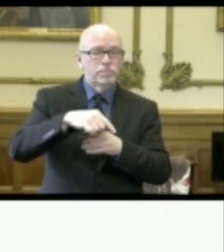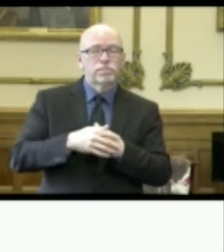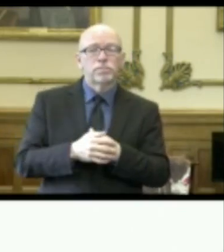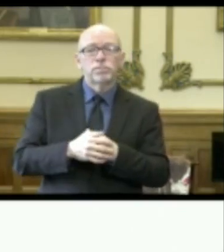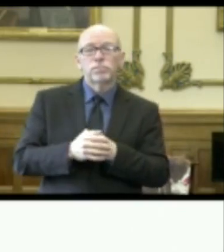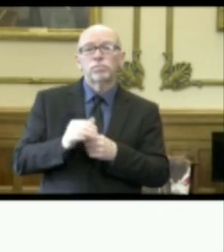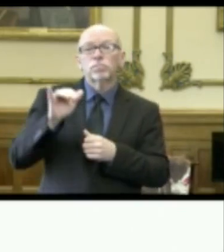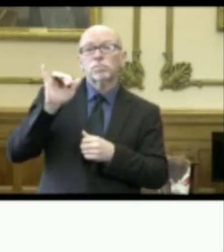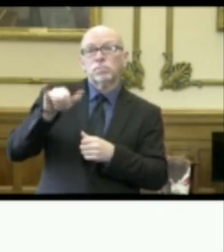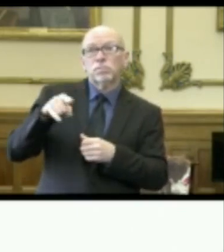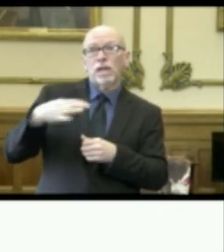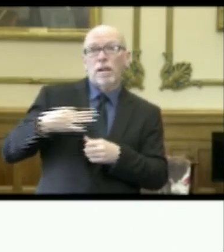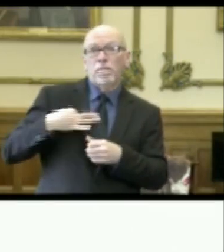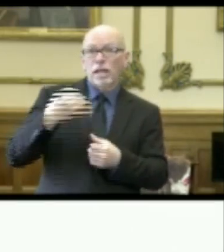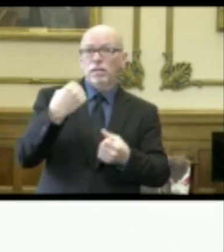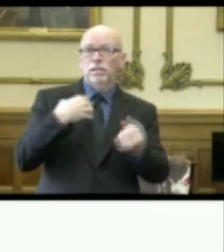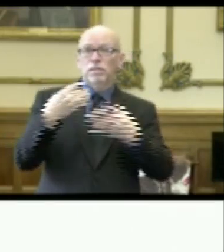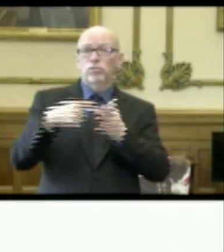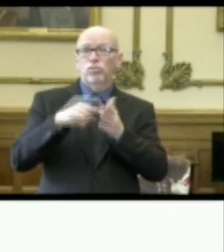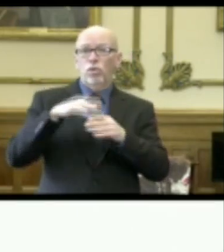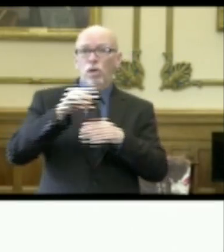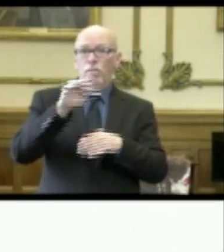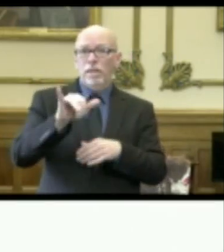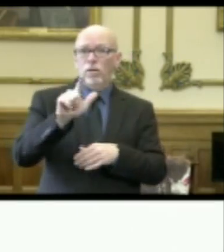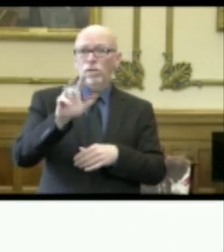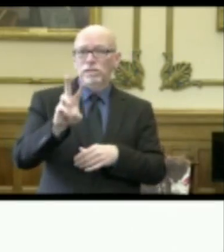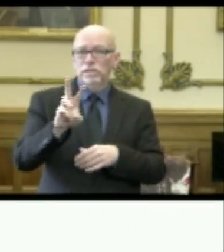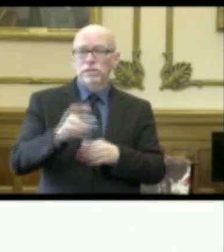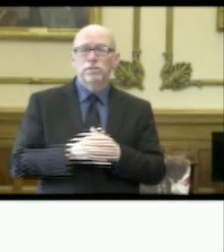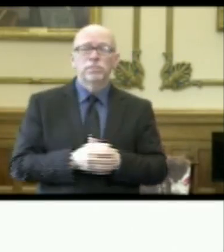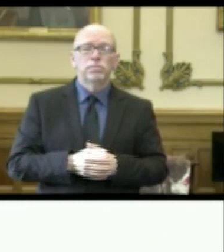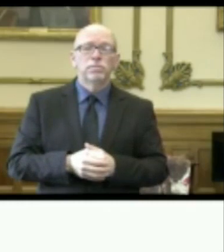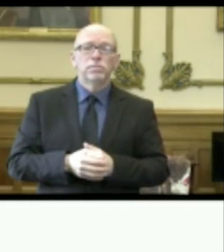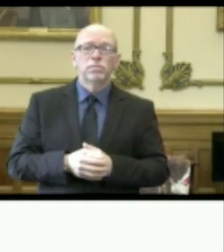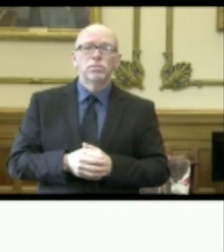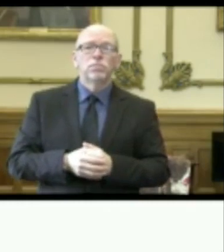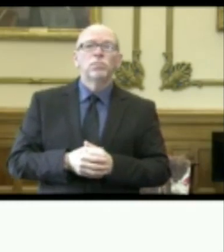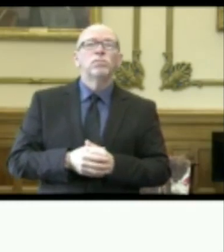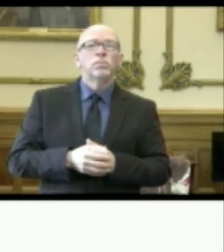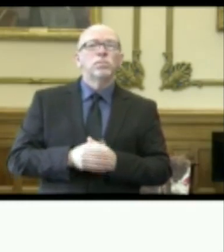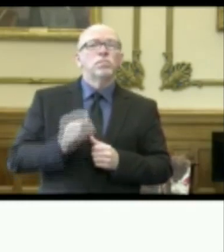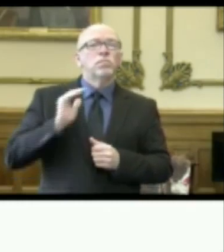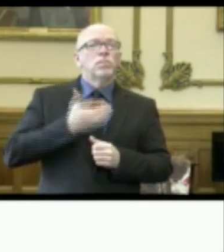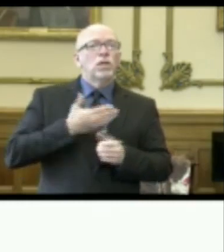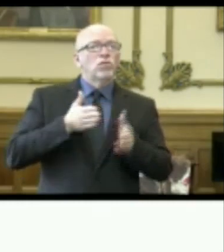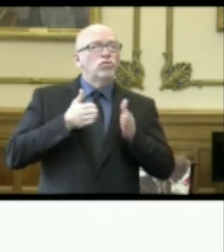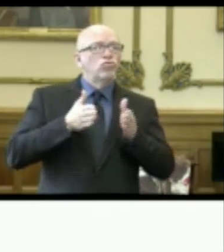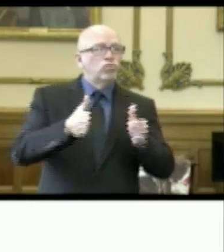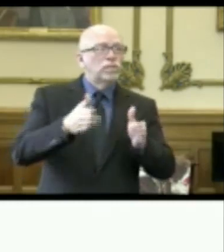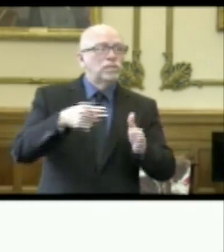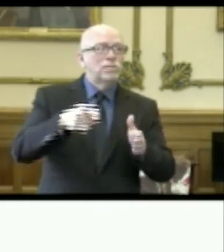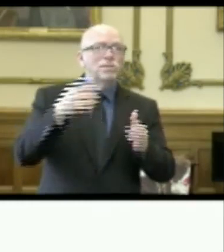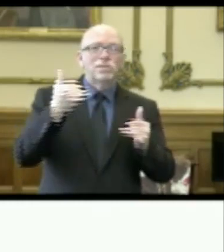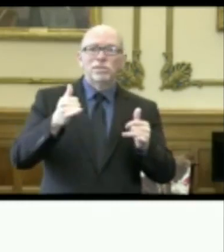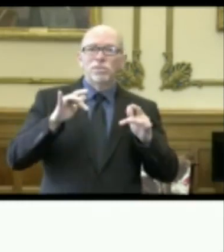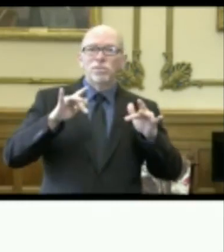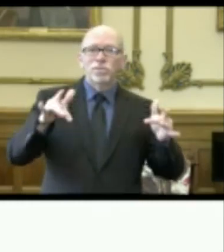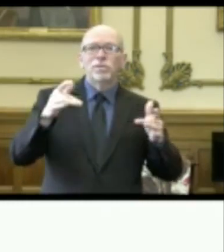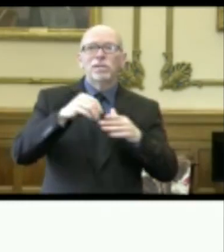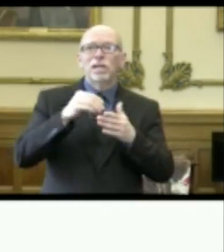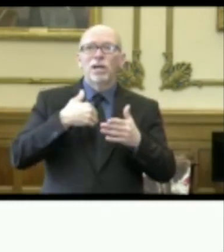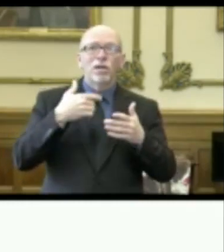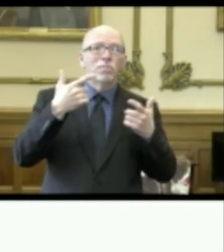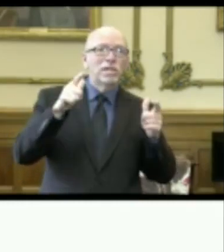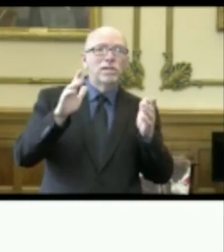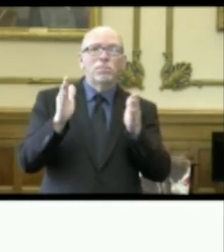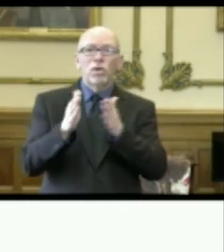are due on May 26. We know that our main streets are struggling in our small and rural communities,